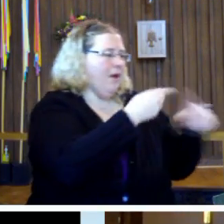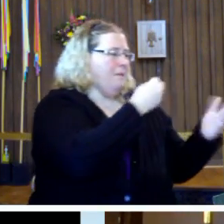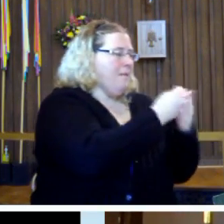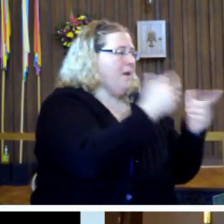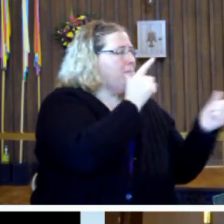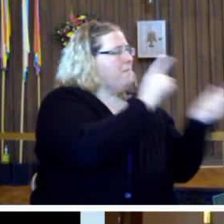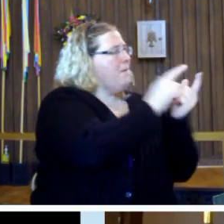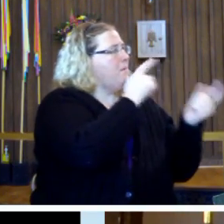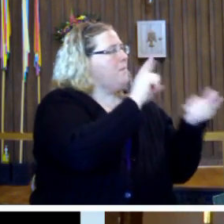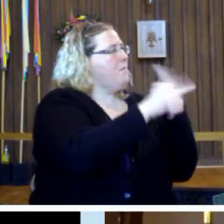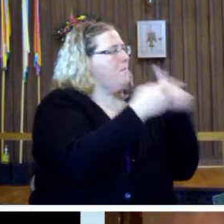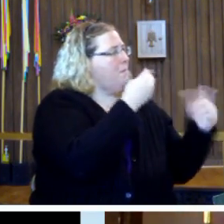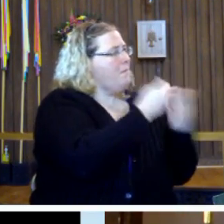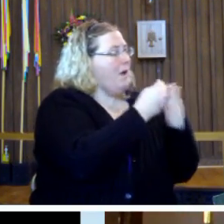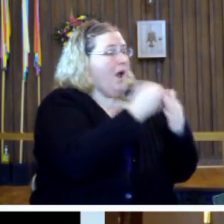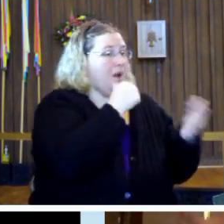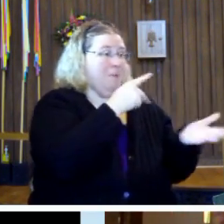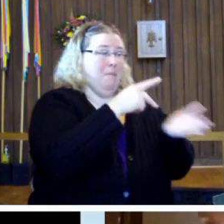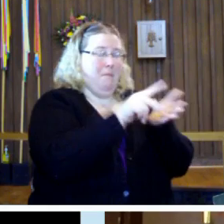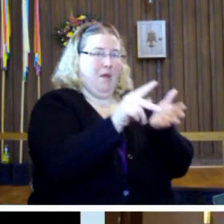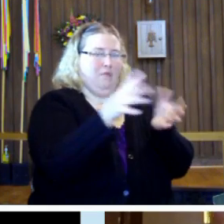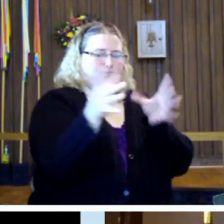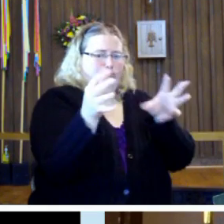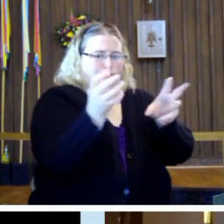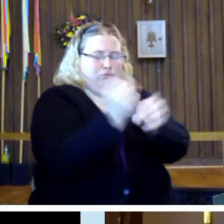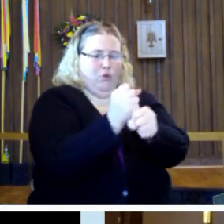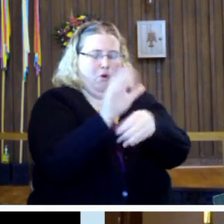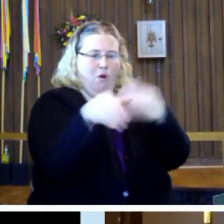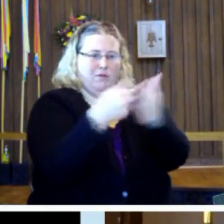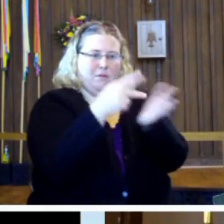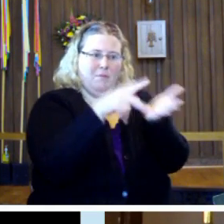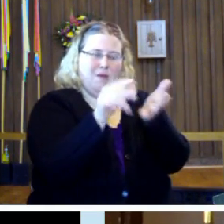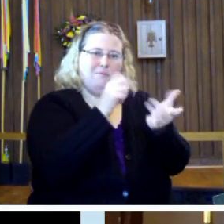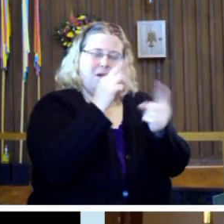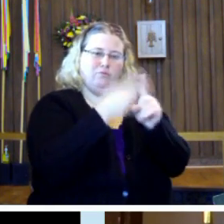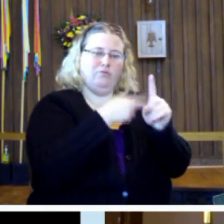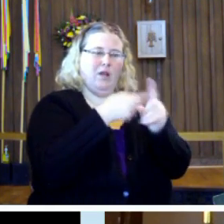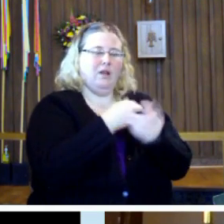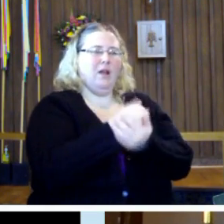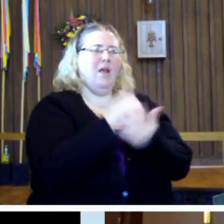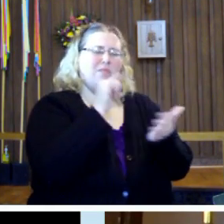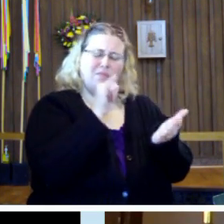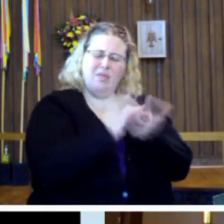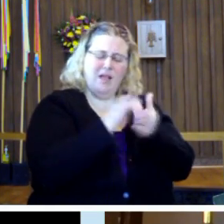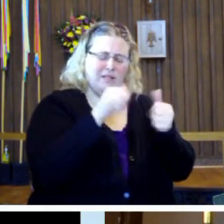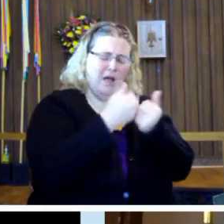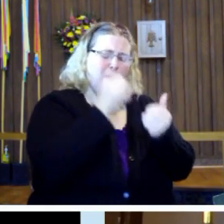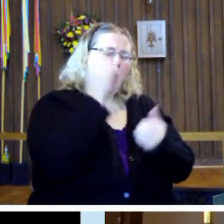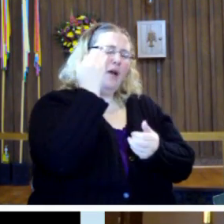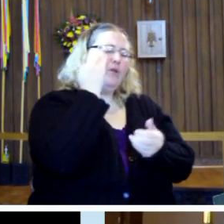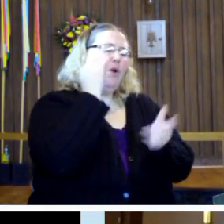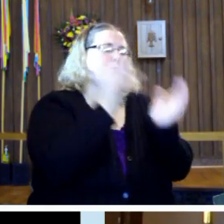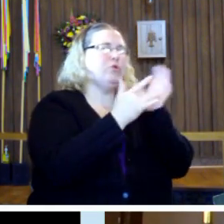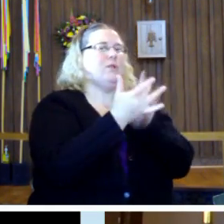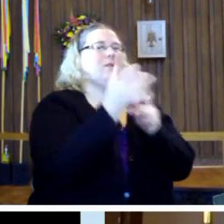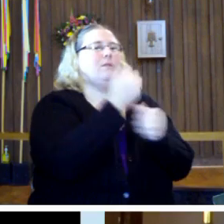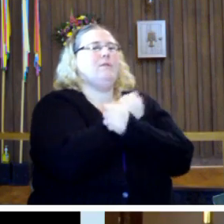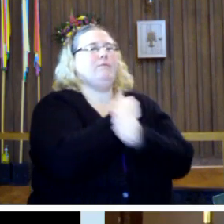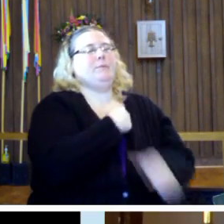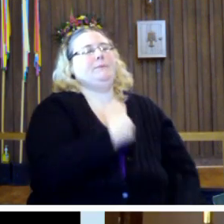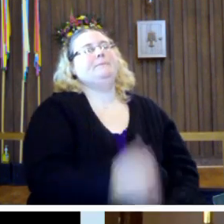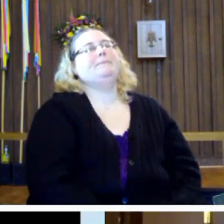met on the street gave me some money. And I was able to cobble together enough money to pay my rent. And that's how I know Jesus loves me.